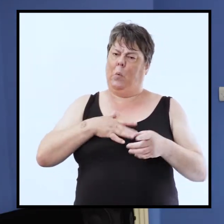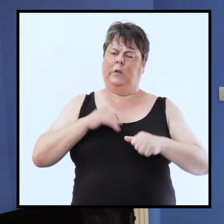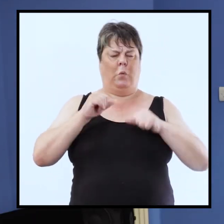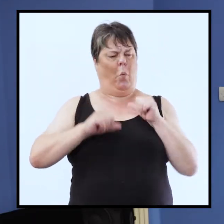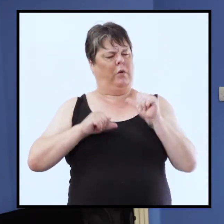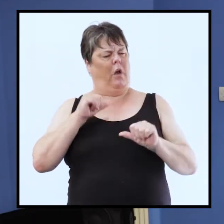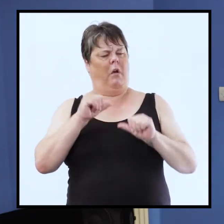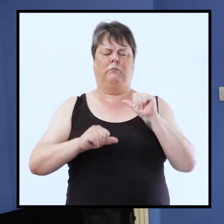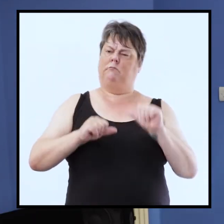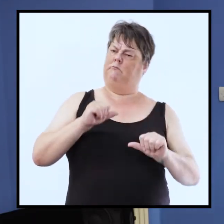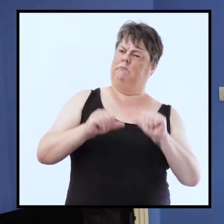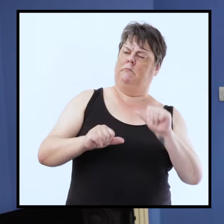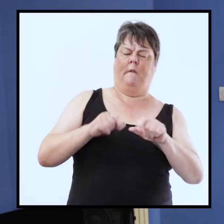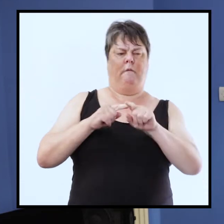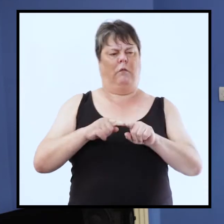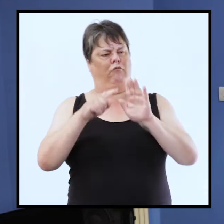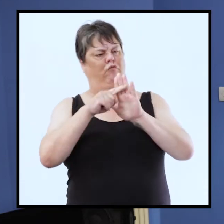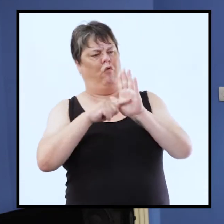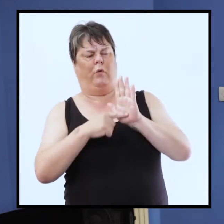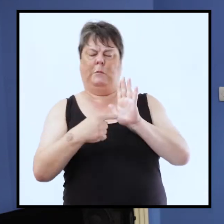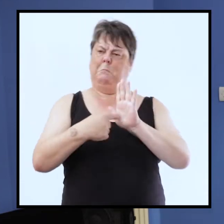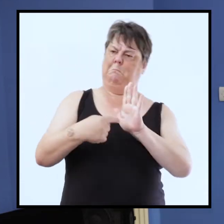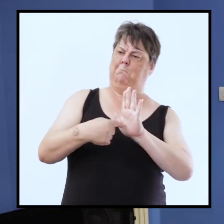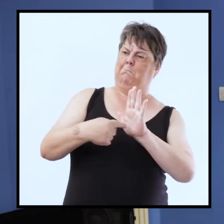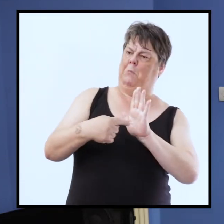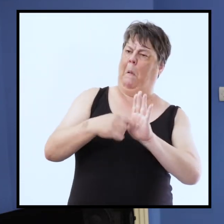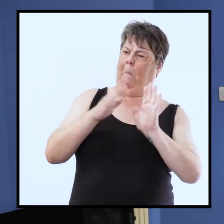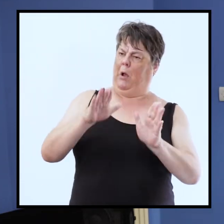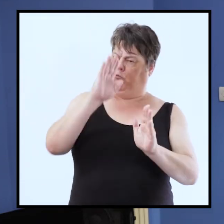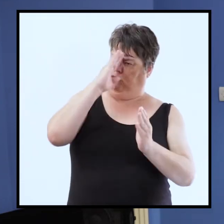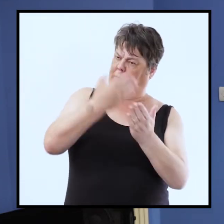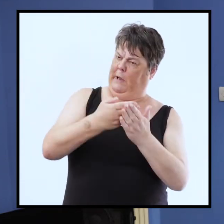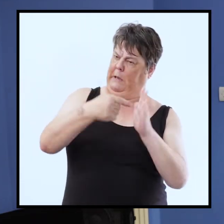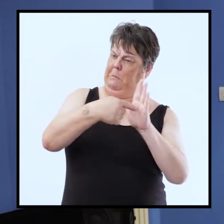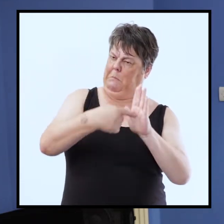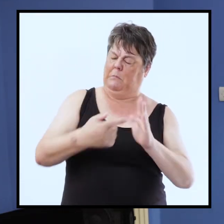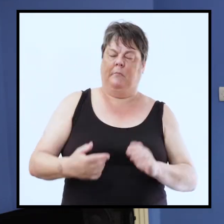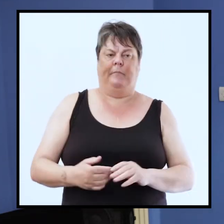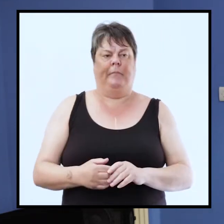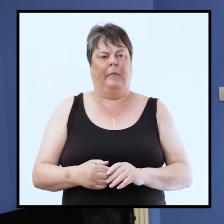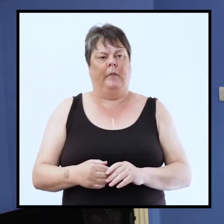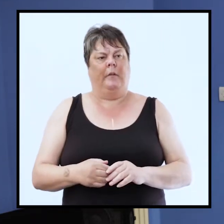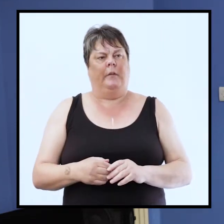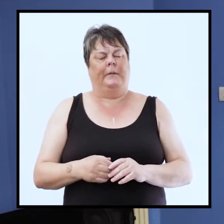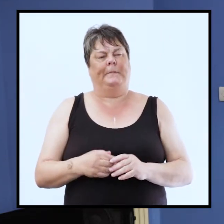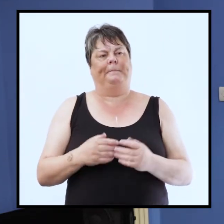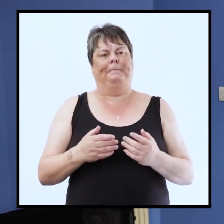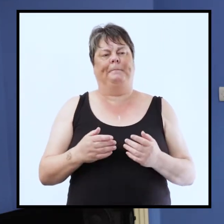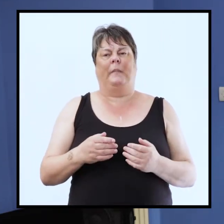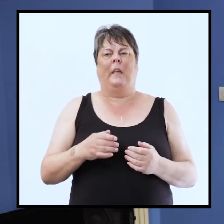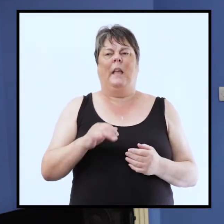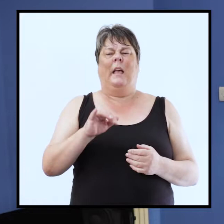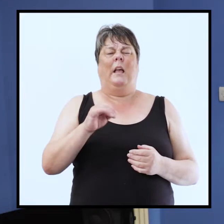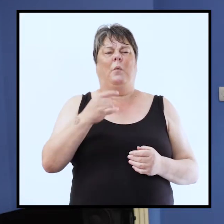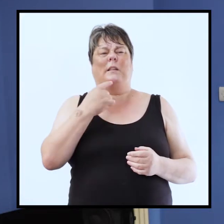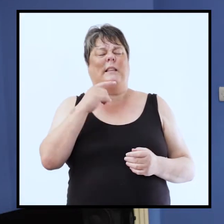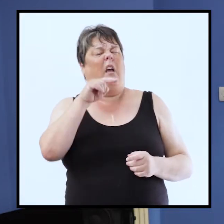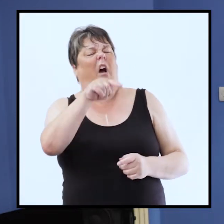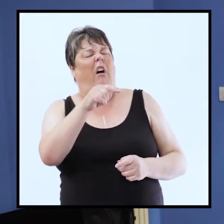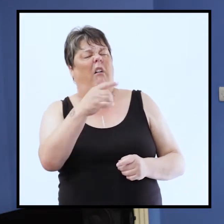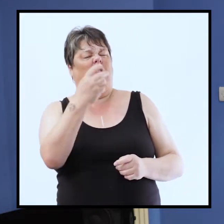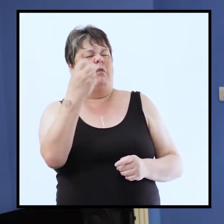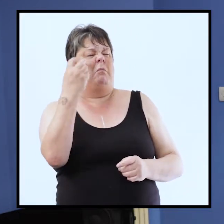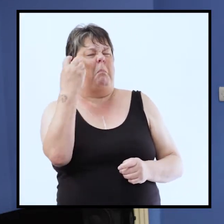and how things appear and keeping the letter of the law it's easy to dismiss the synagogues leaders as blind as